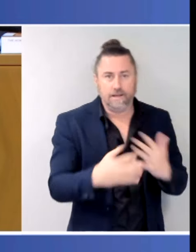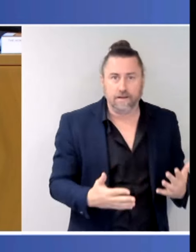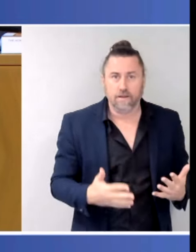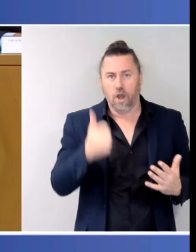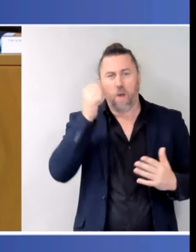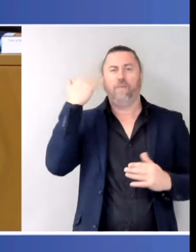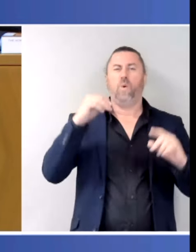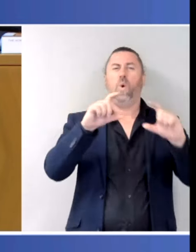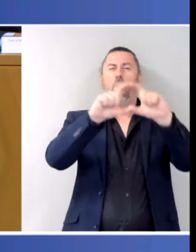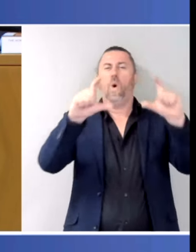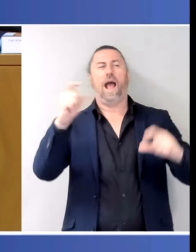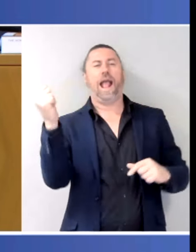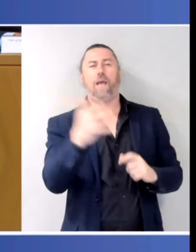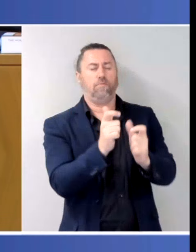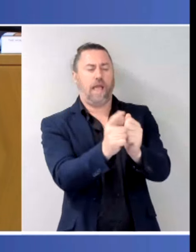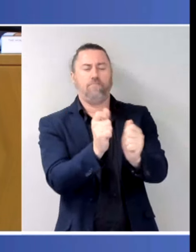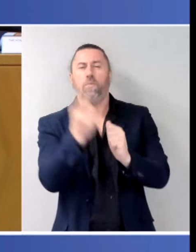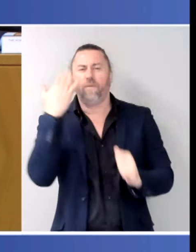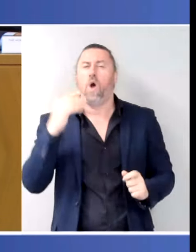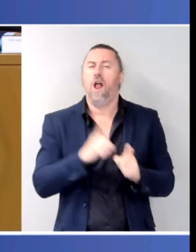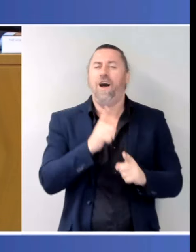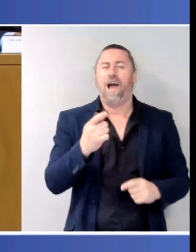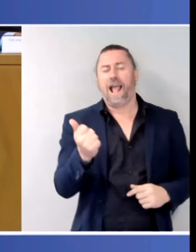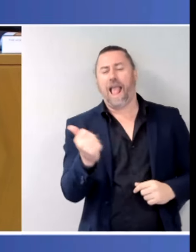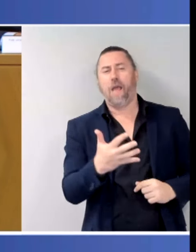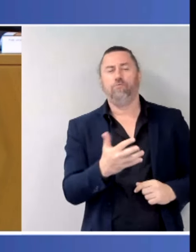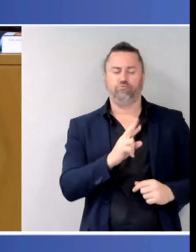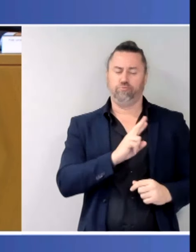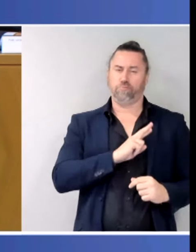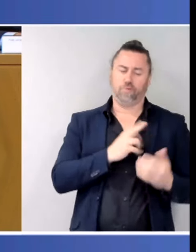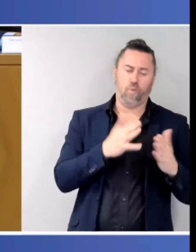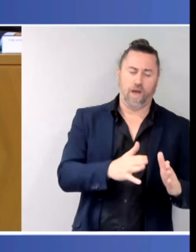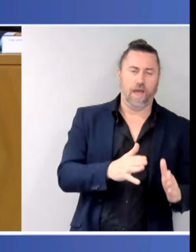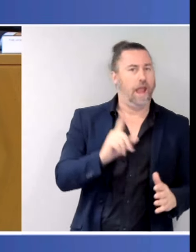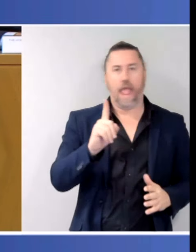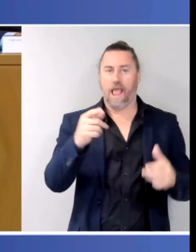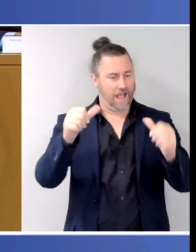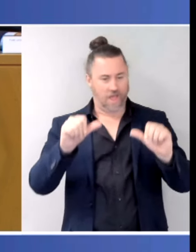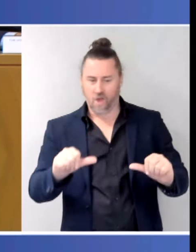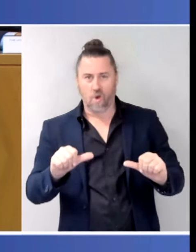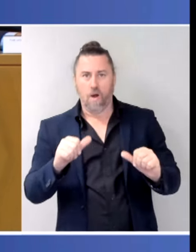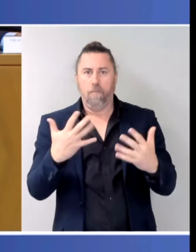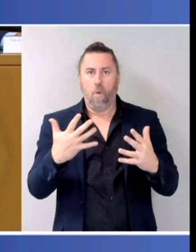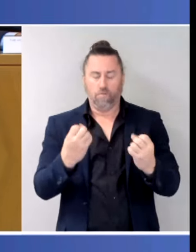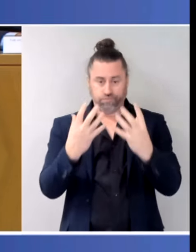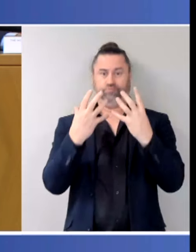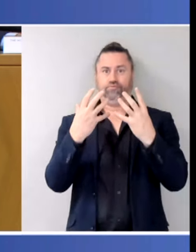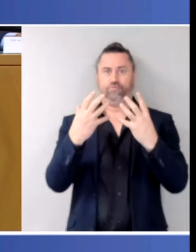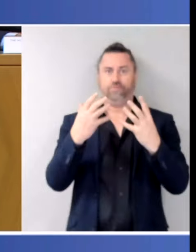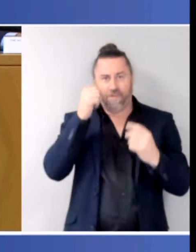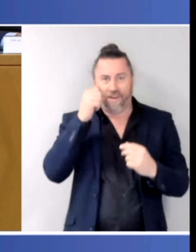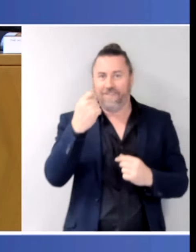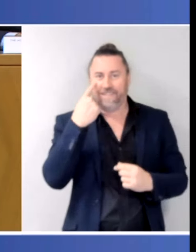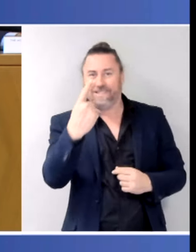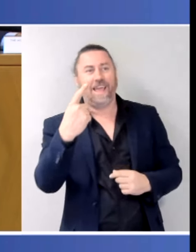gambling responsibly to more coherent messages that make it clear that if you do gamble, you